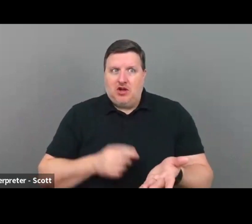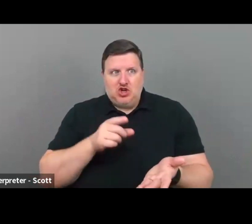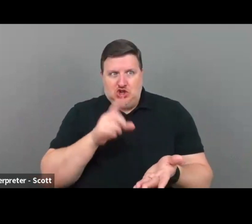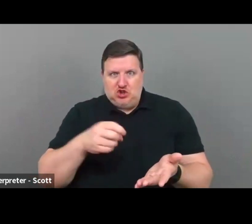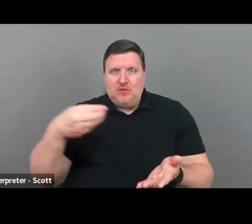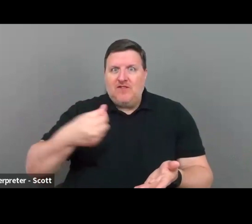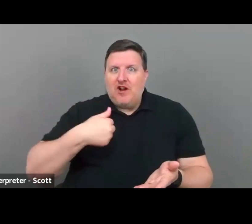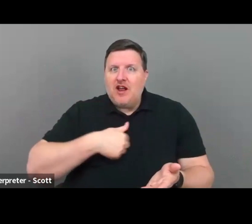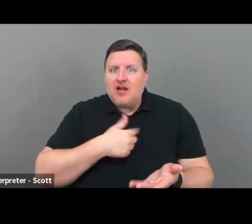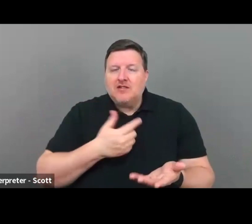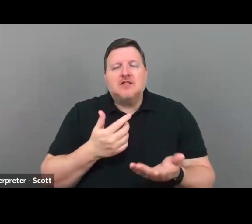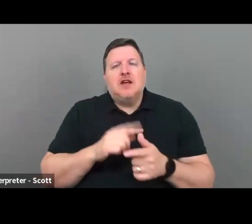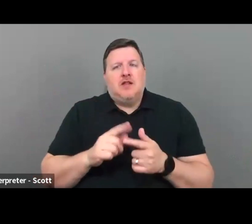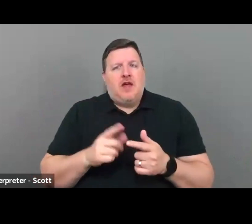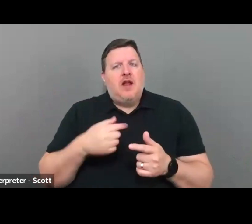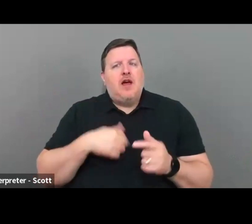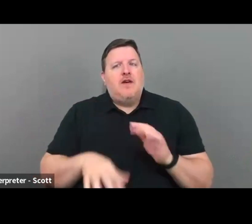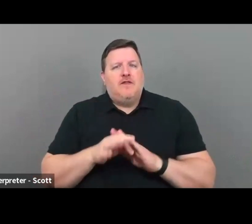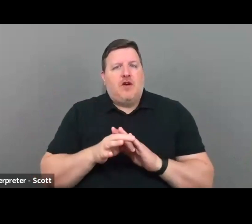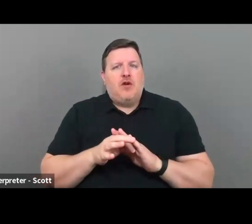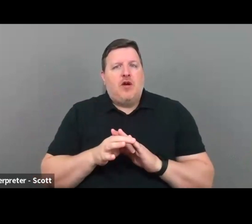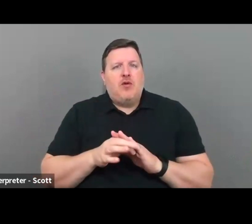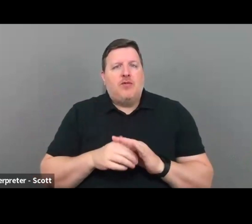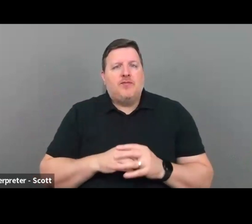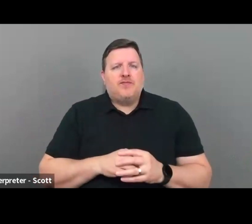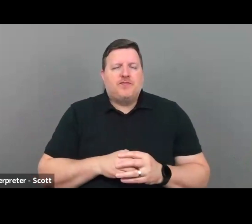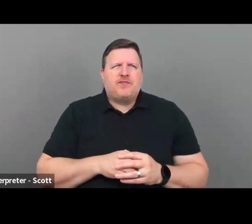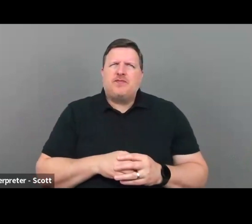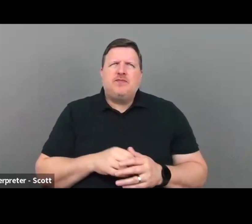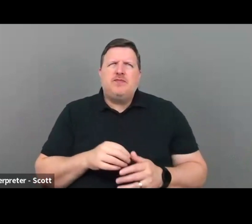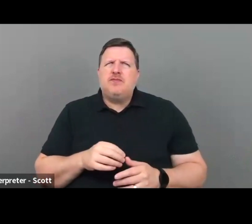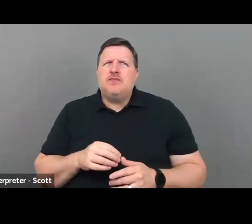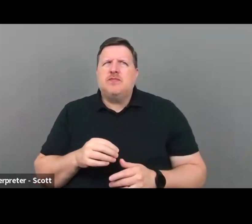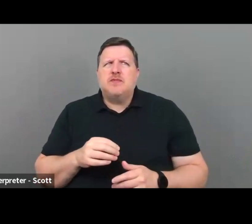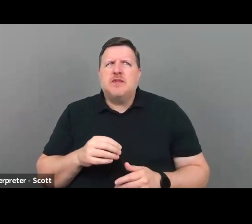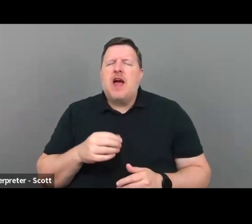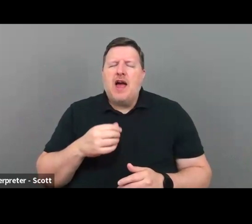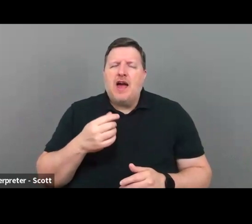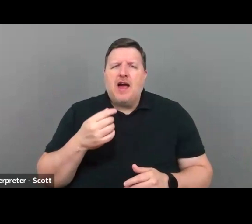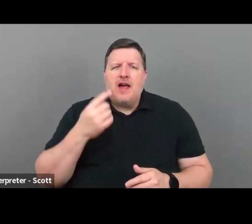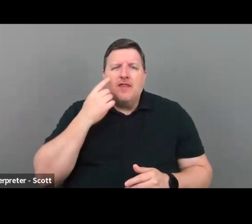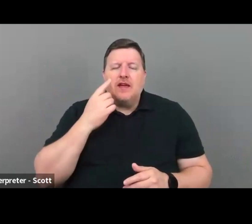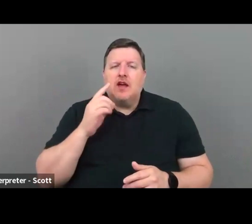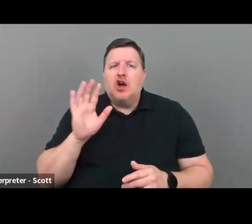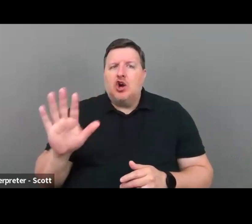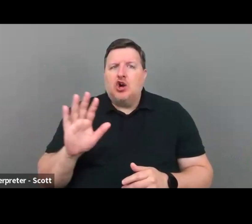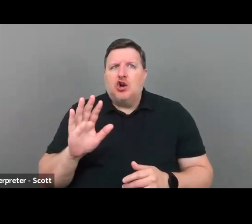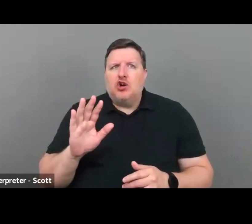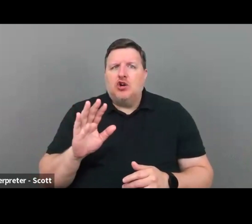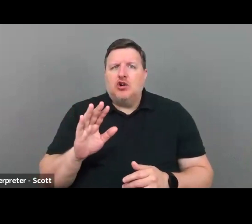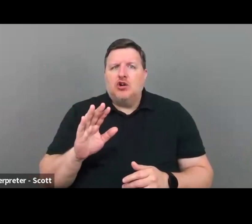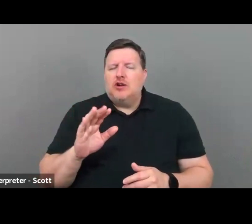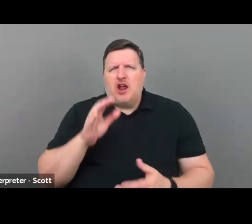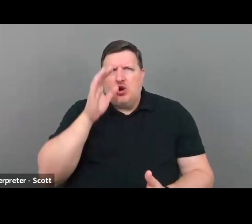funding us. Then I found out, I can't remember. Oh, I found out that her ex, not her